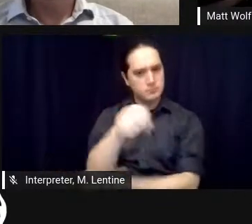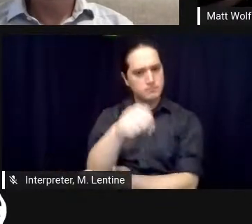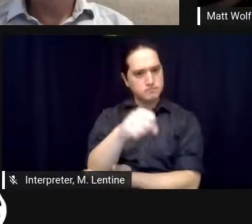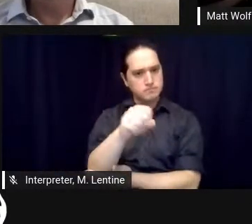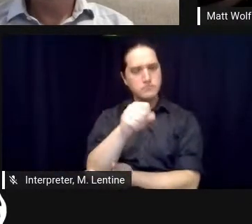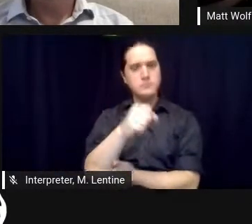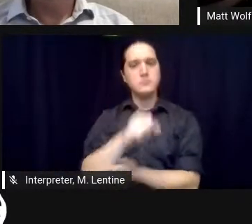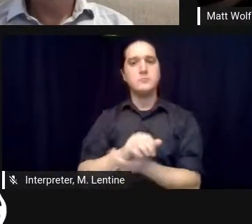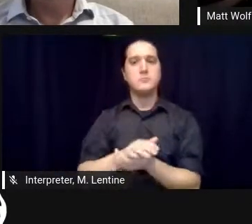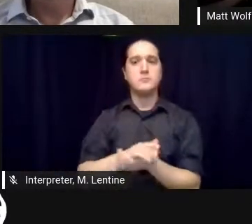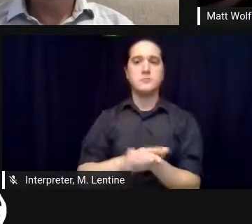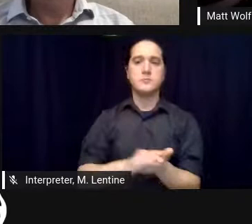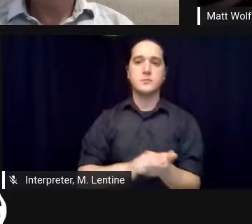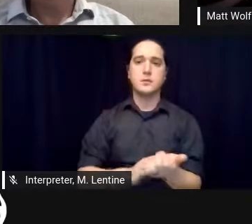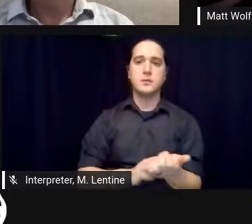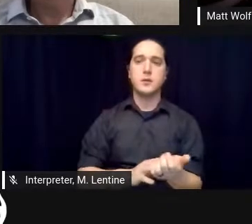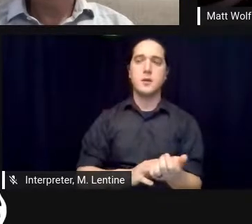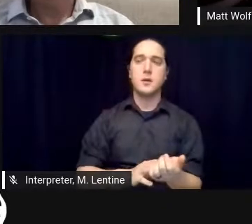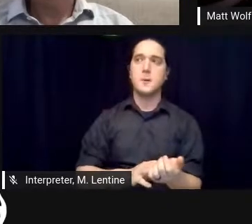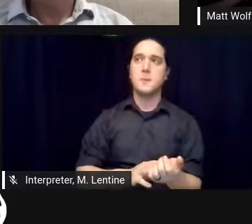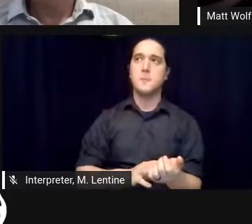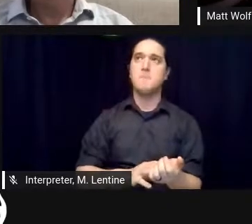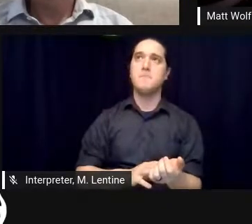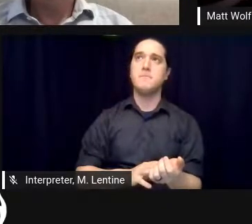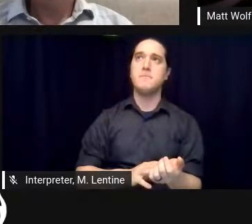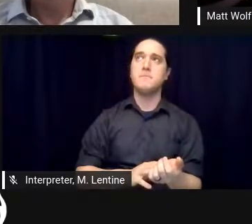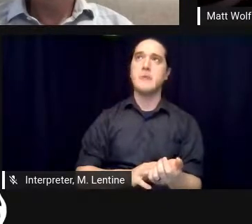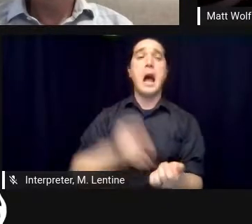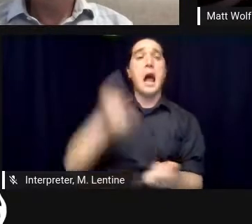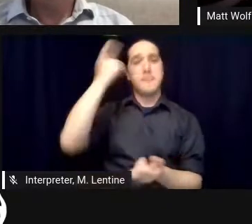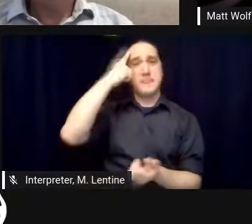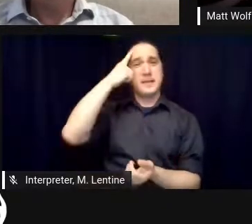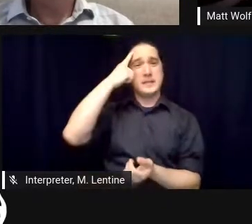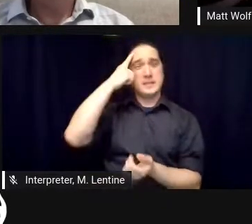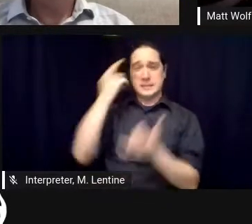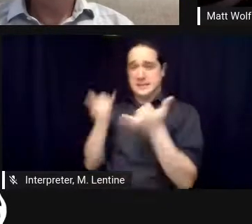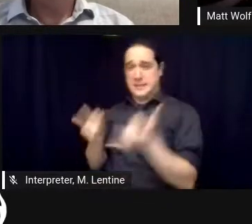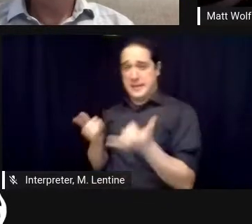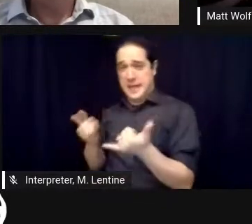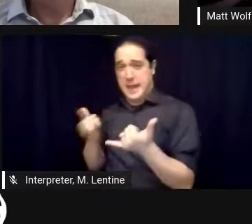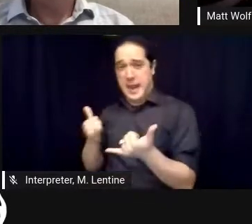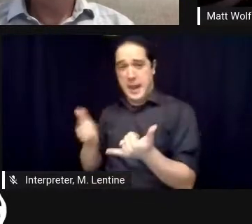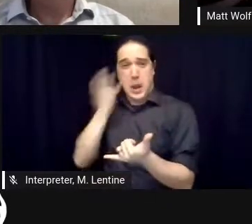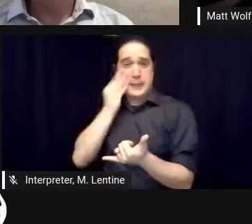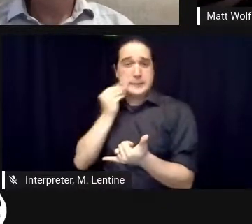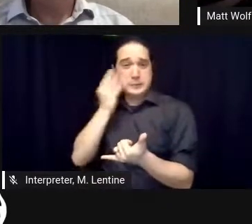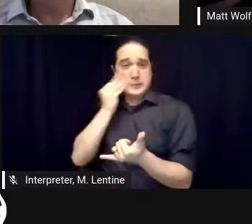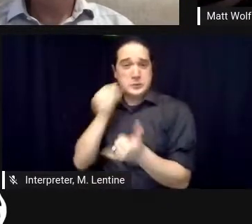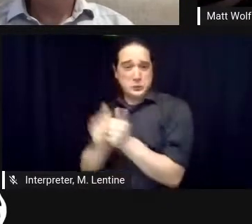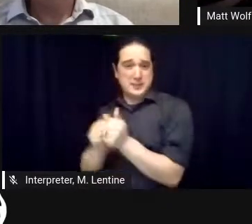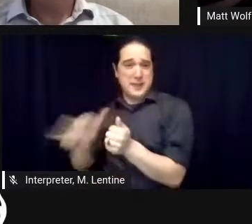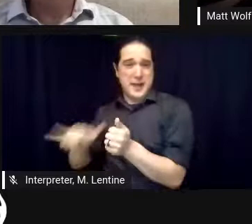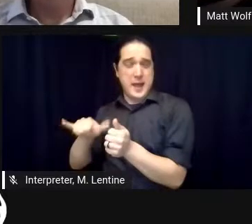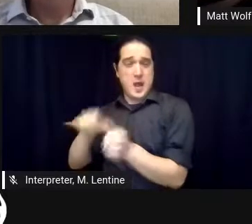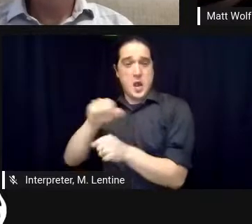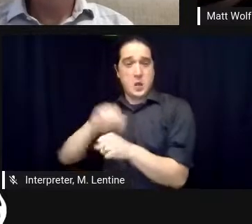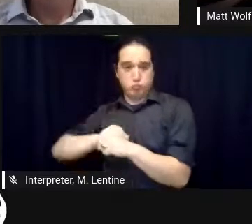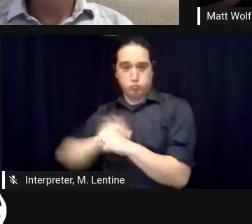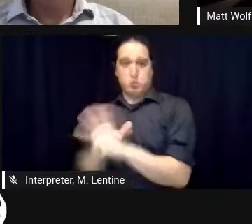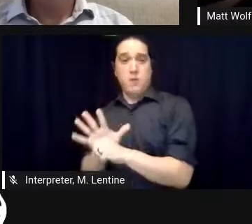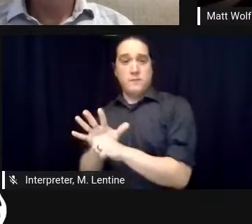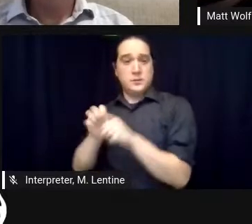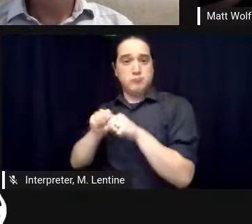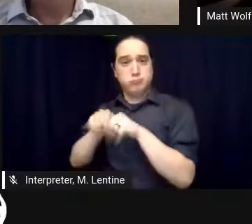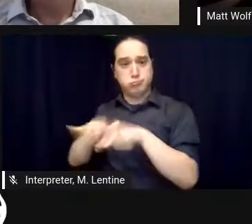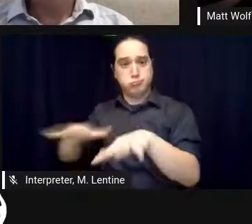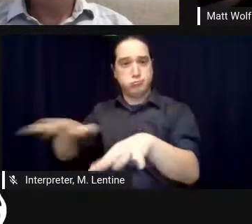be transformed by the experience of quarantine that we're having now and reassess the impact we have on the outside world